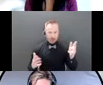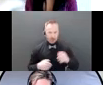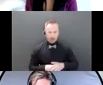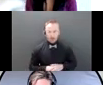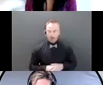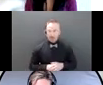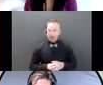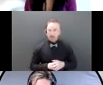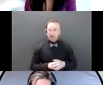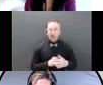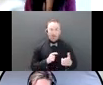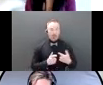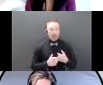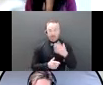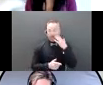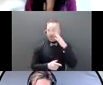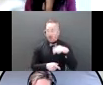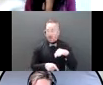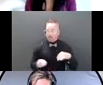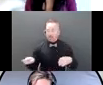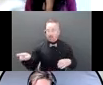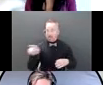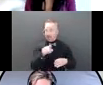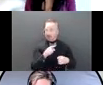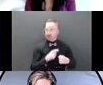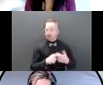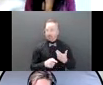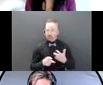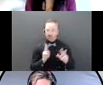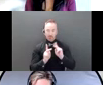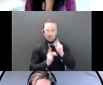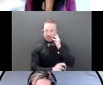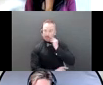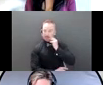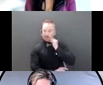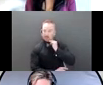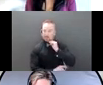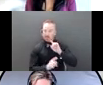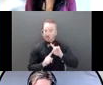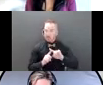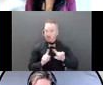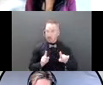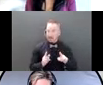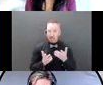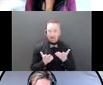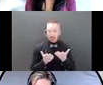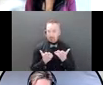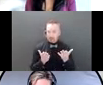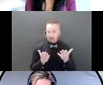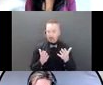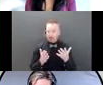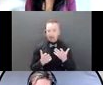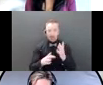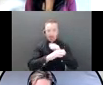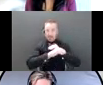financially abused. So we know it's out there. But we also know is that, you know, and you in particular, this audience that we're